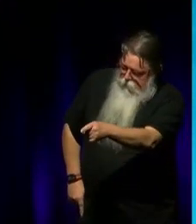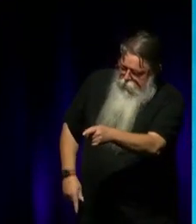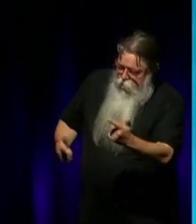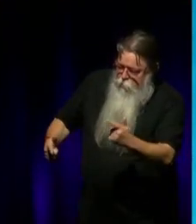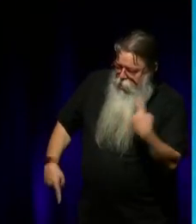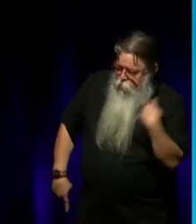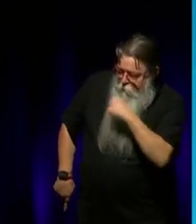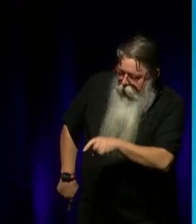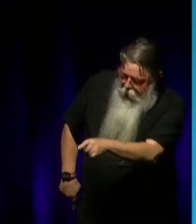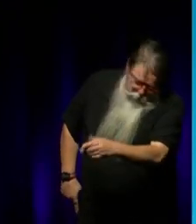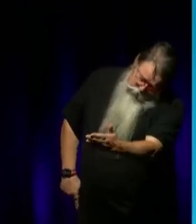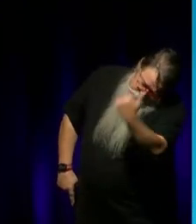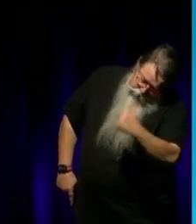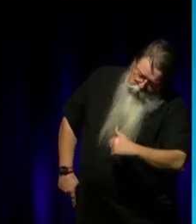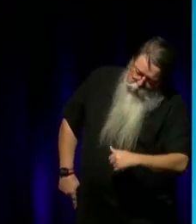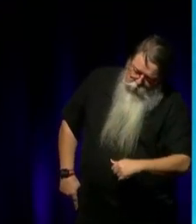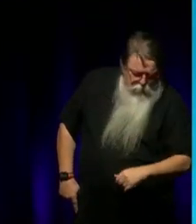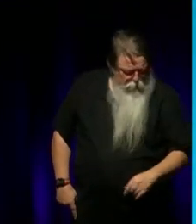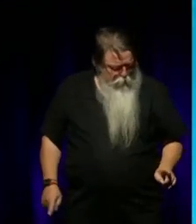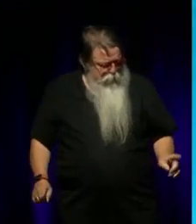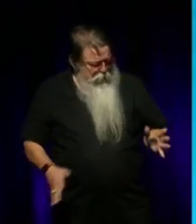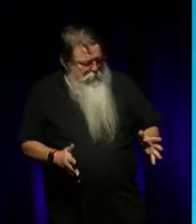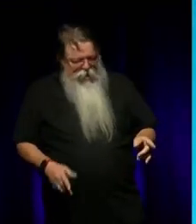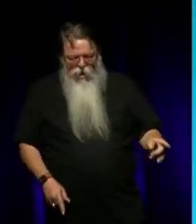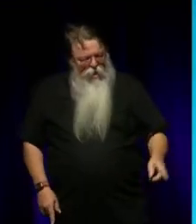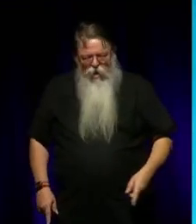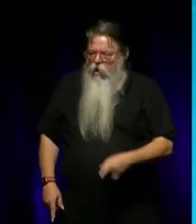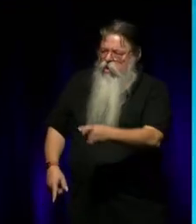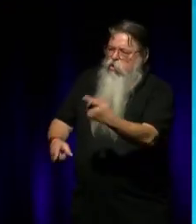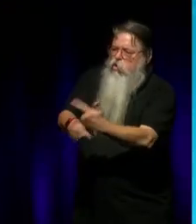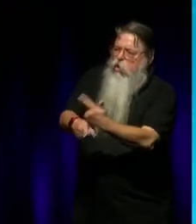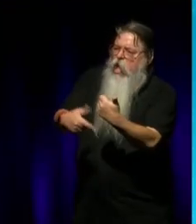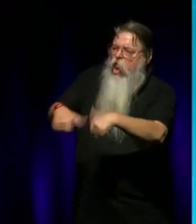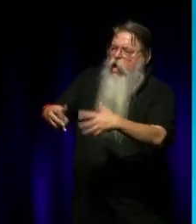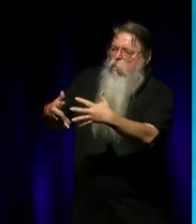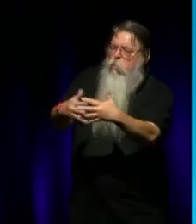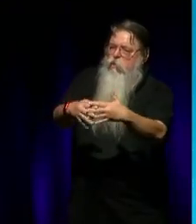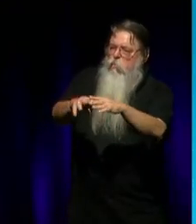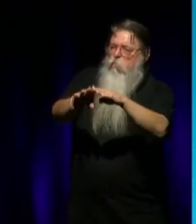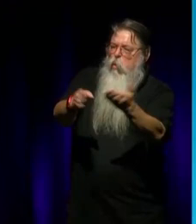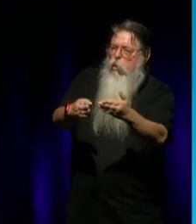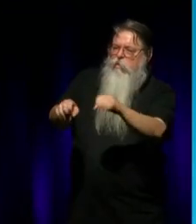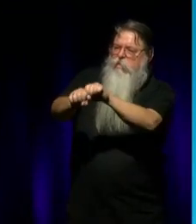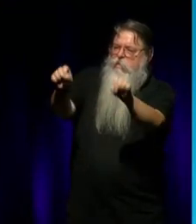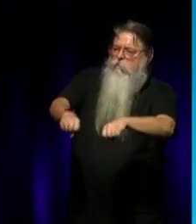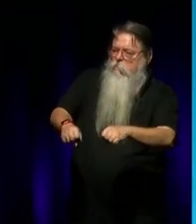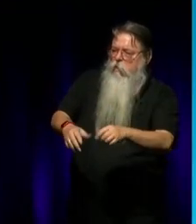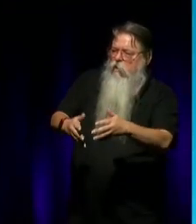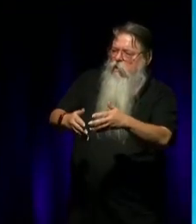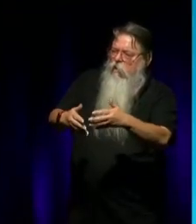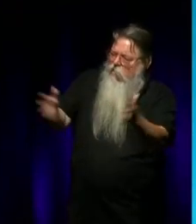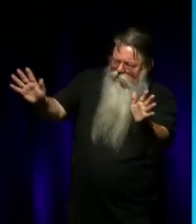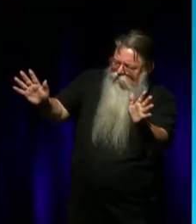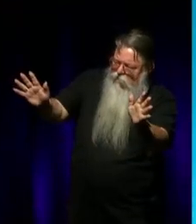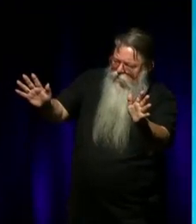And I'd go, What do you mean? He said, You're talking like... You're like the system. Like, don't... And he would shake that off, and I'd come